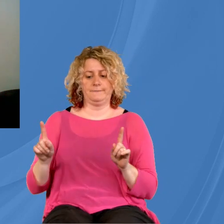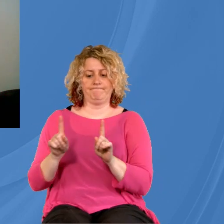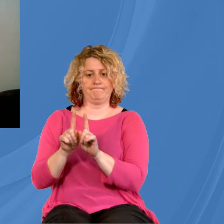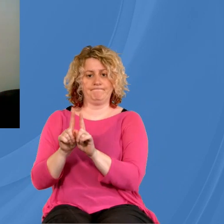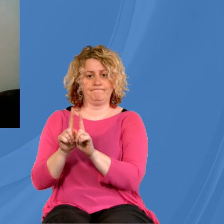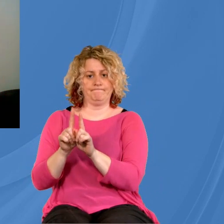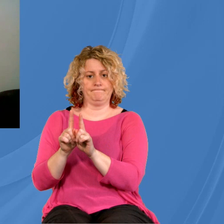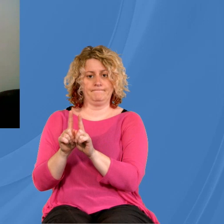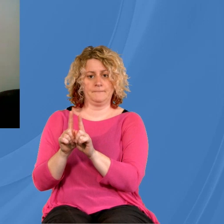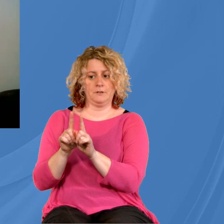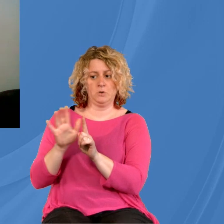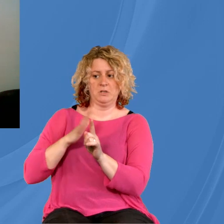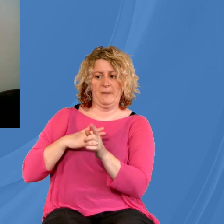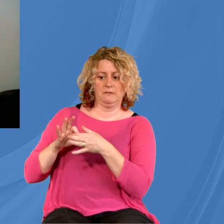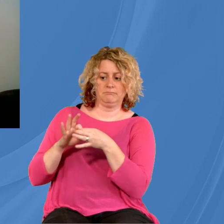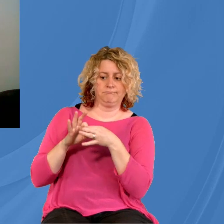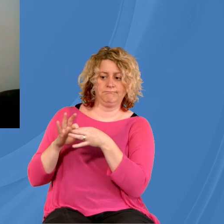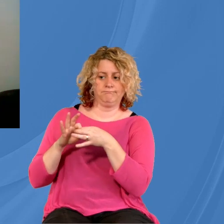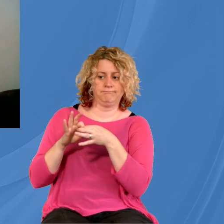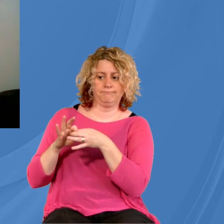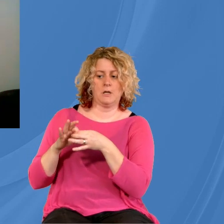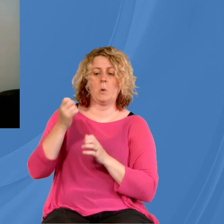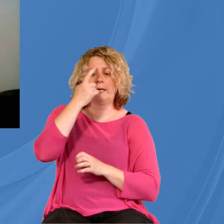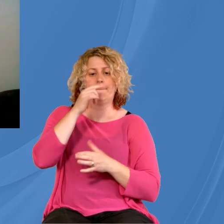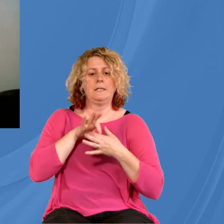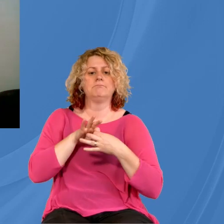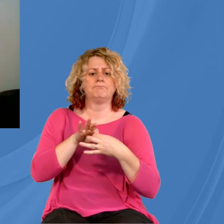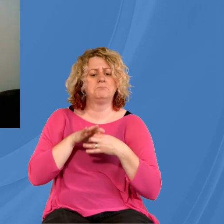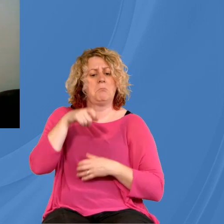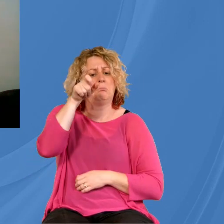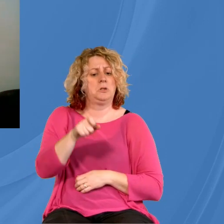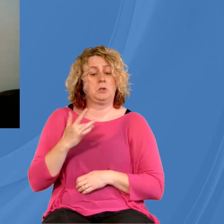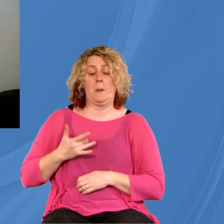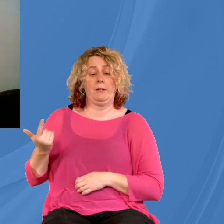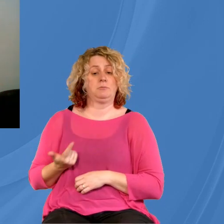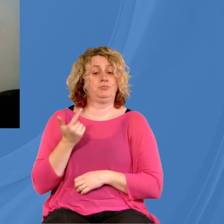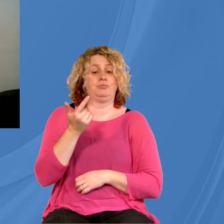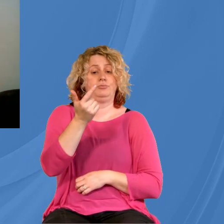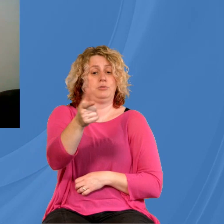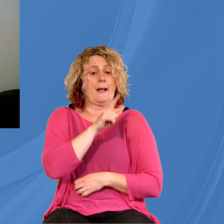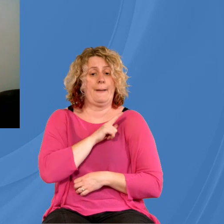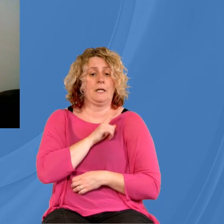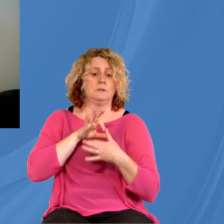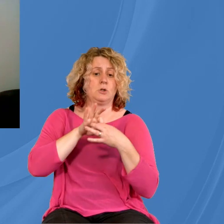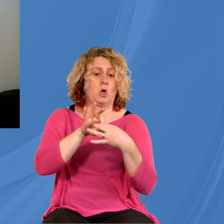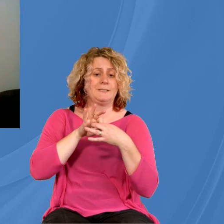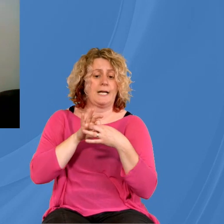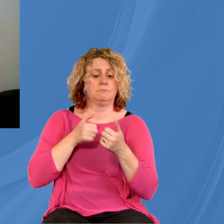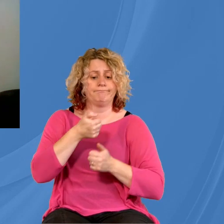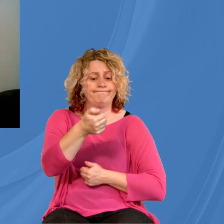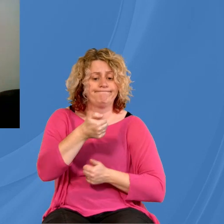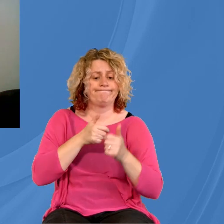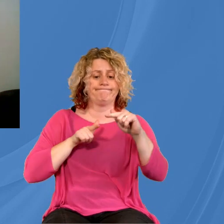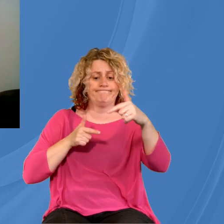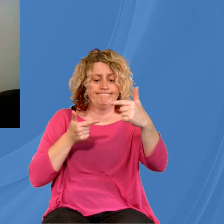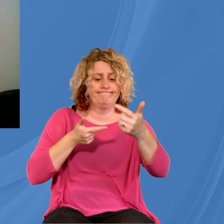we're close to them. And I guess, Sonia, that does raise a question about this kind of mixed mode we're going to be in, that some people are going to be able to